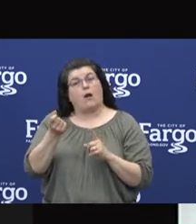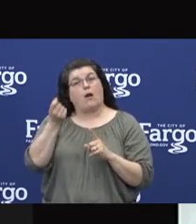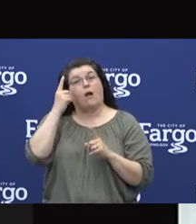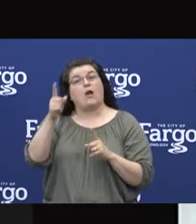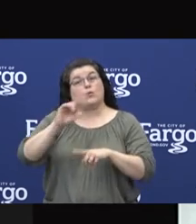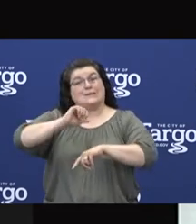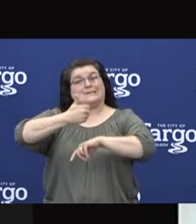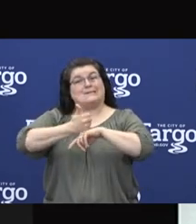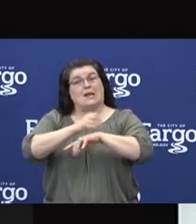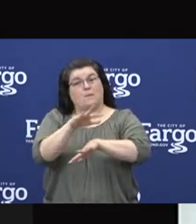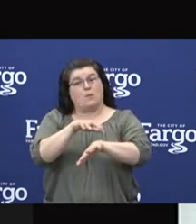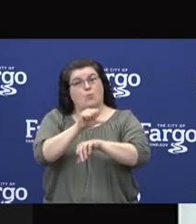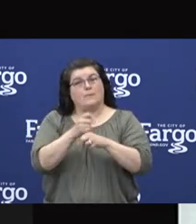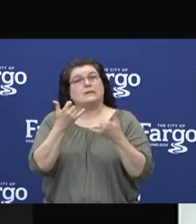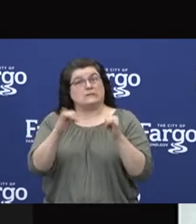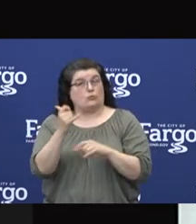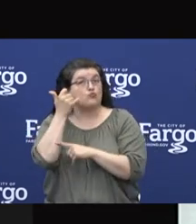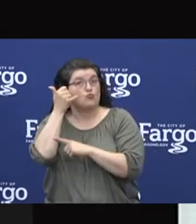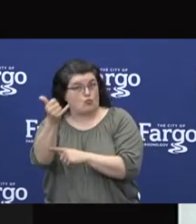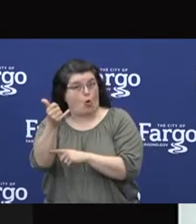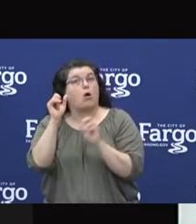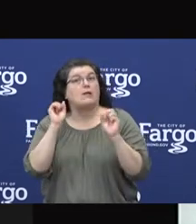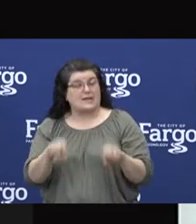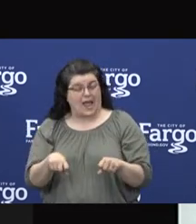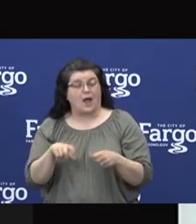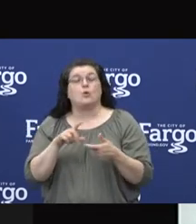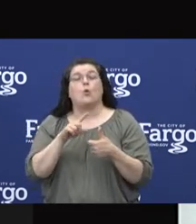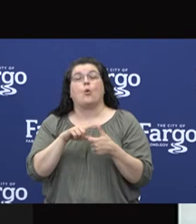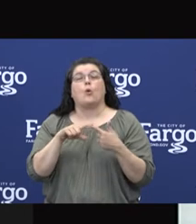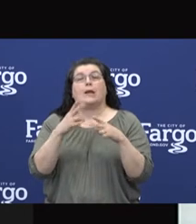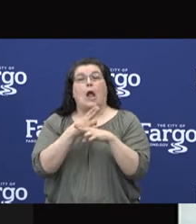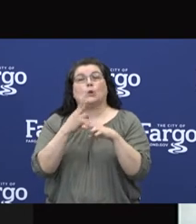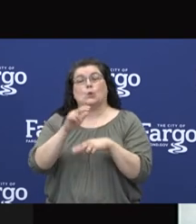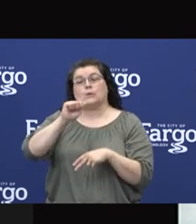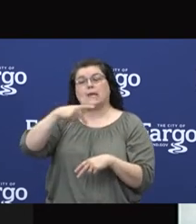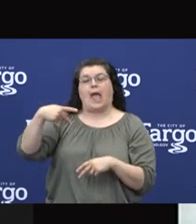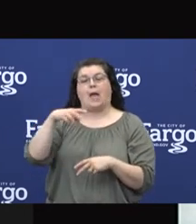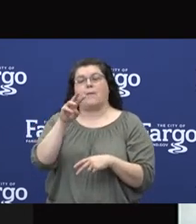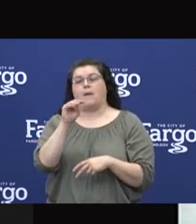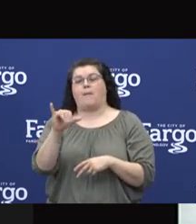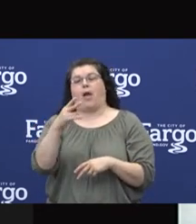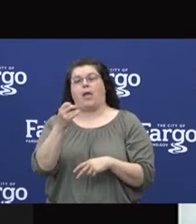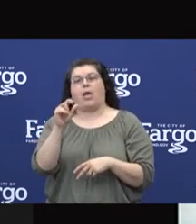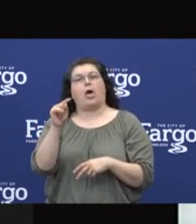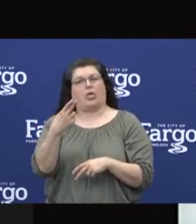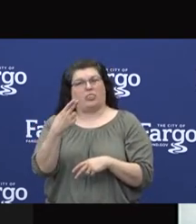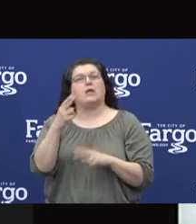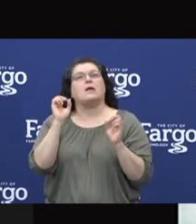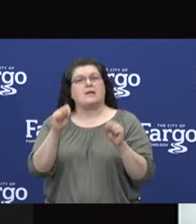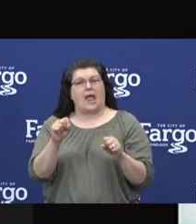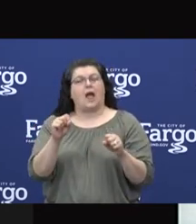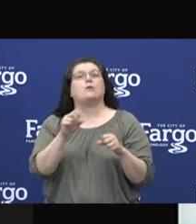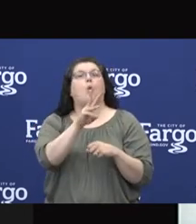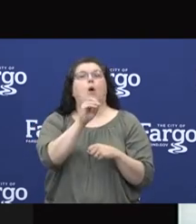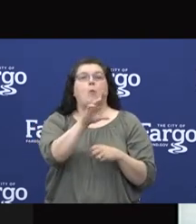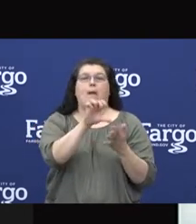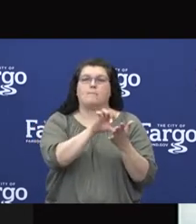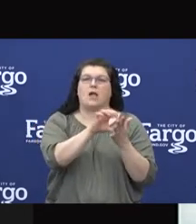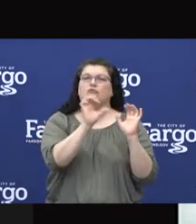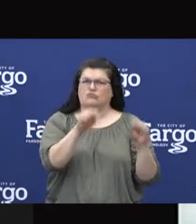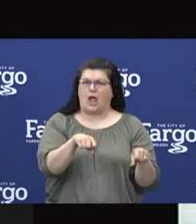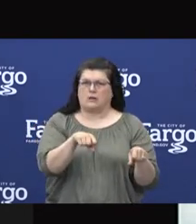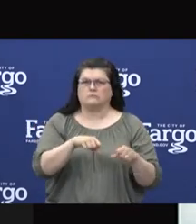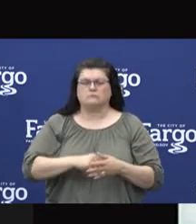get appointments still by phone or through your My Health app or by visiting our website, we have online options available.